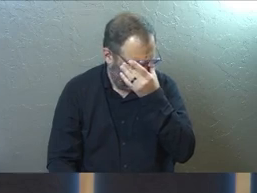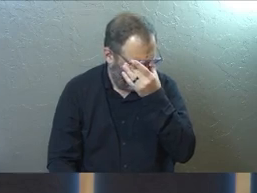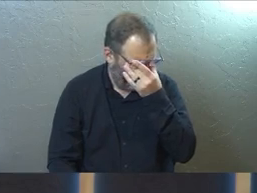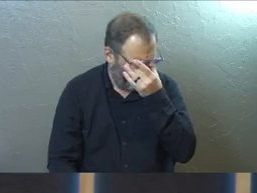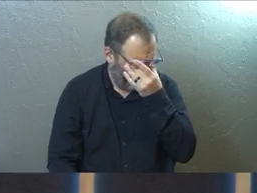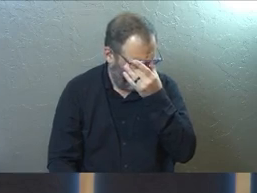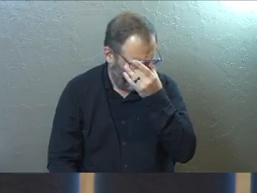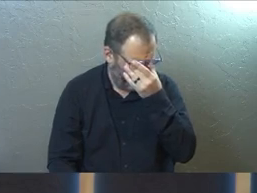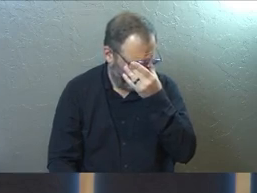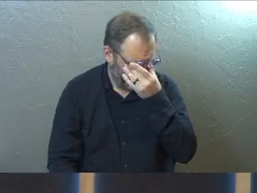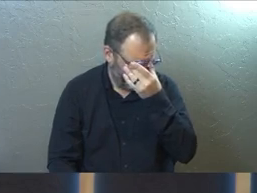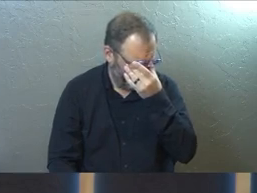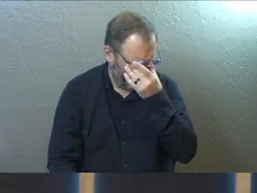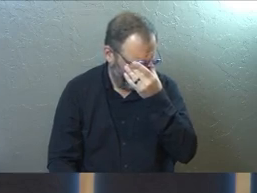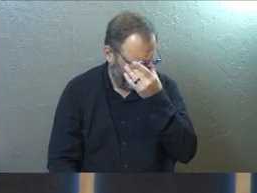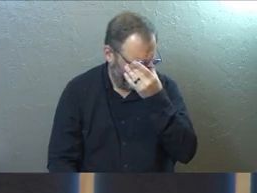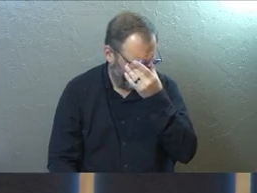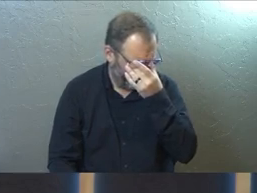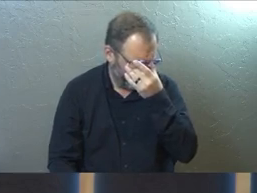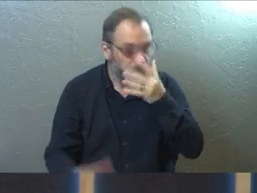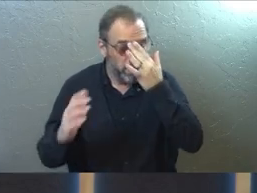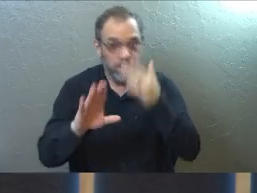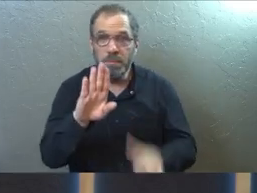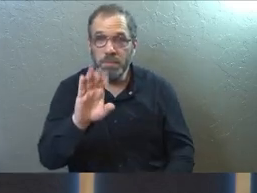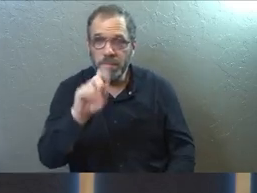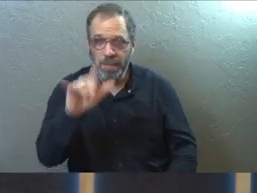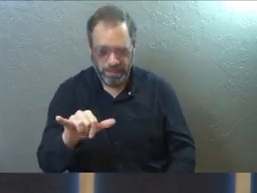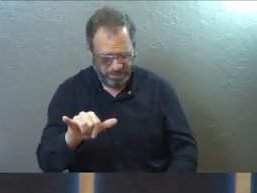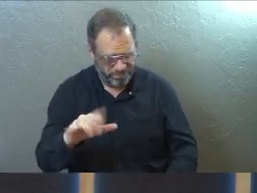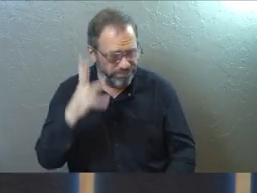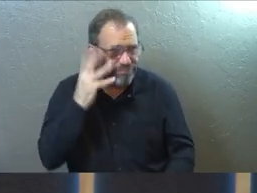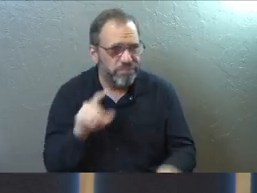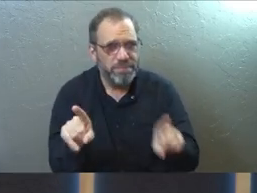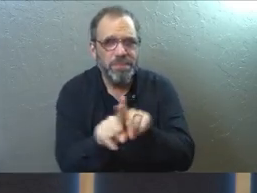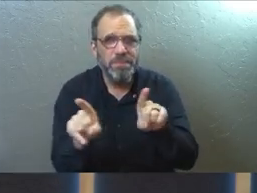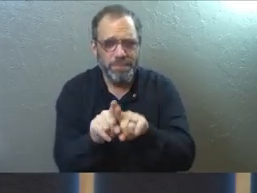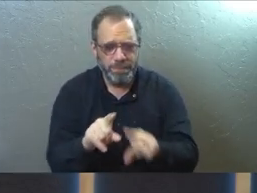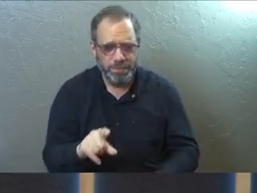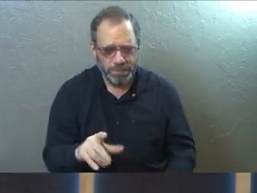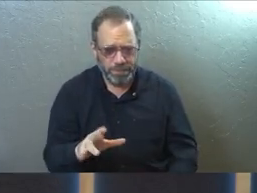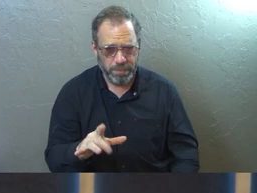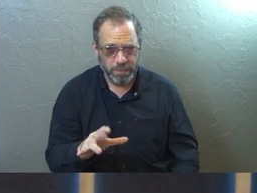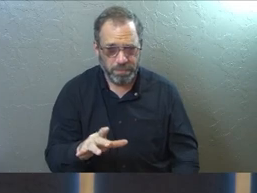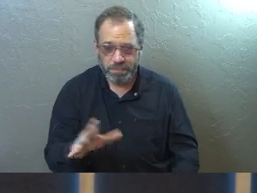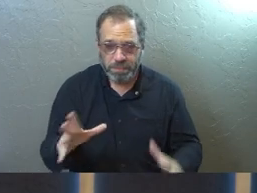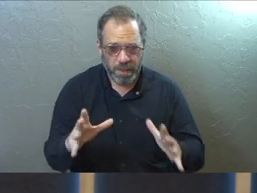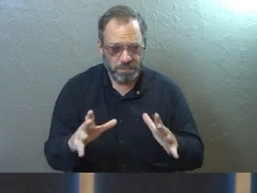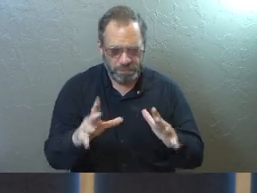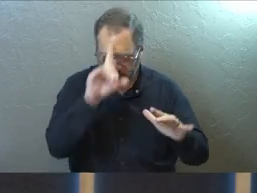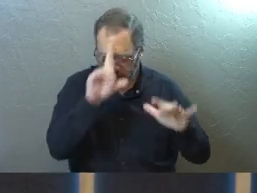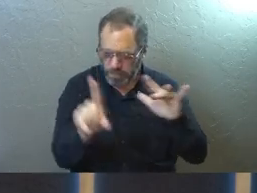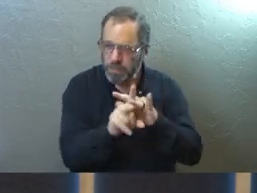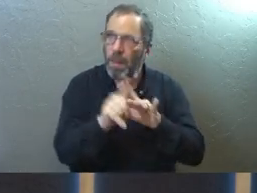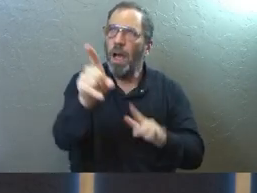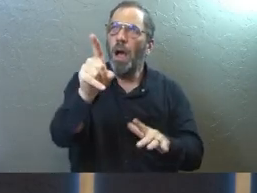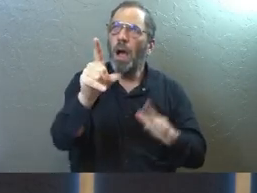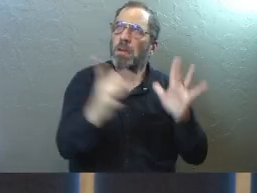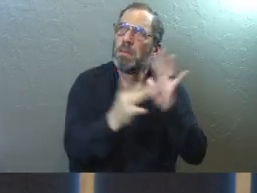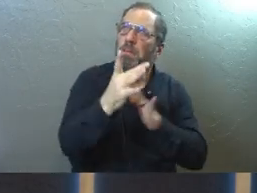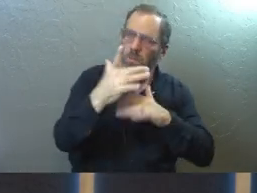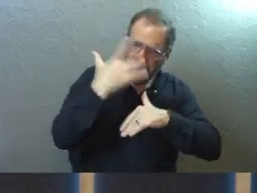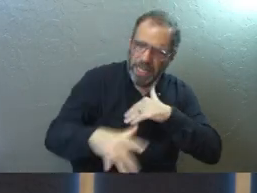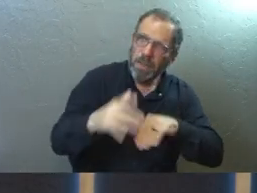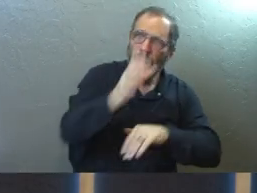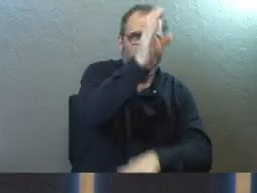So Betsy's in the middle of the same disgust that she is. And she's like, it just occurred to me that Jesus was stripped